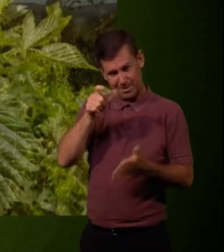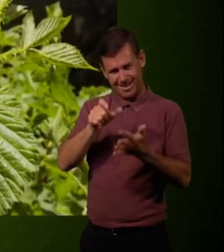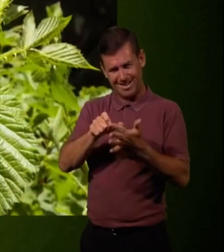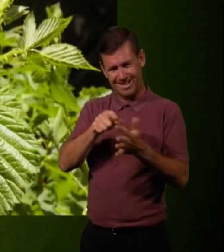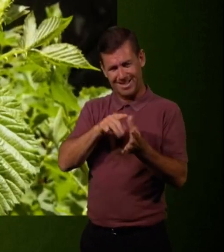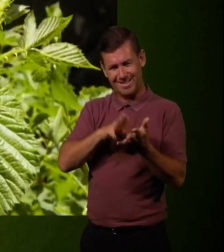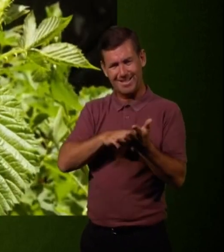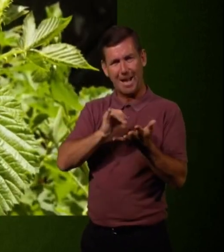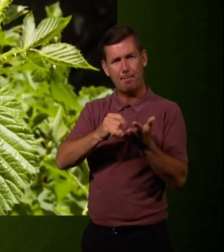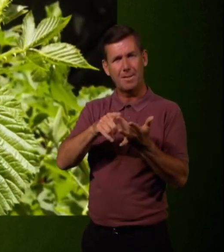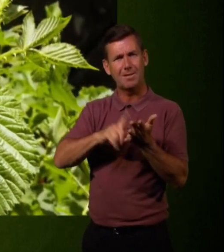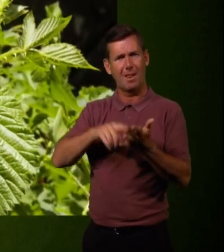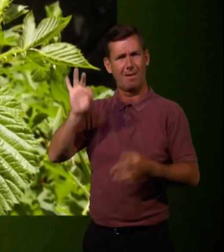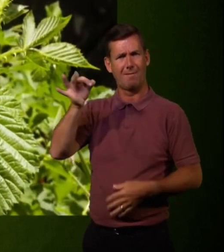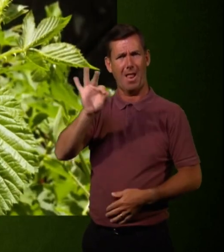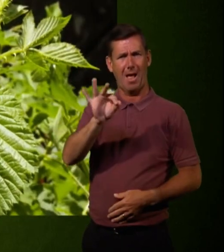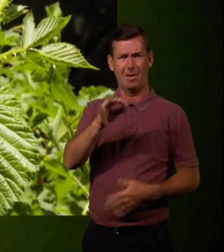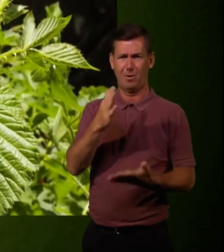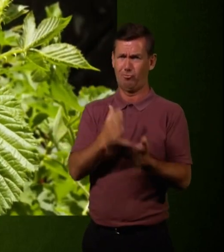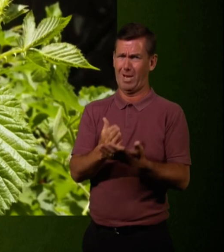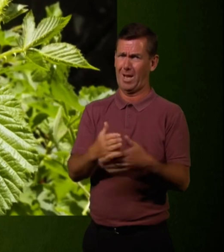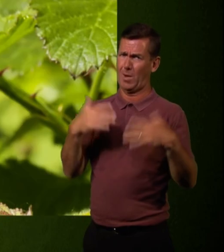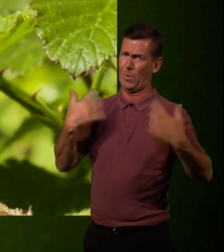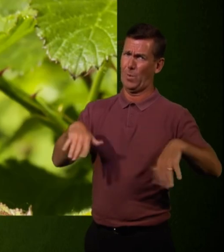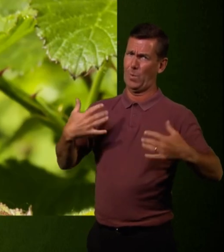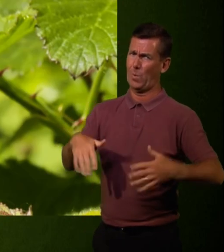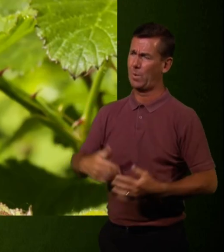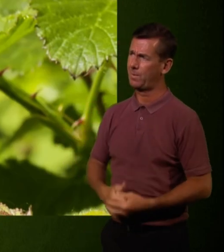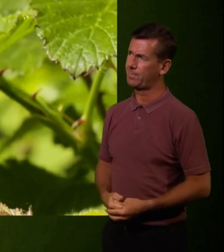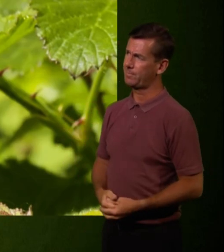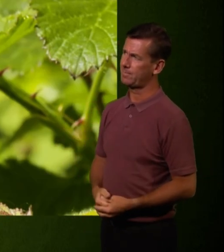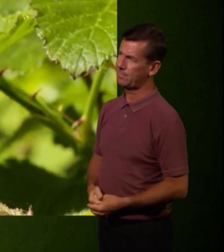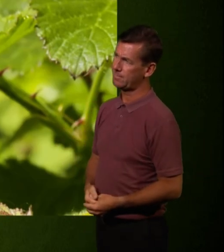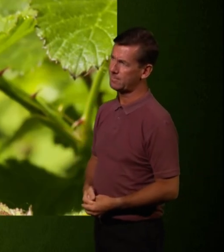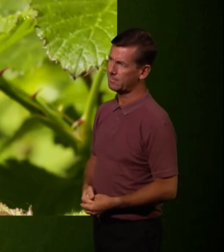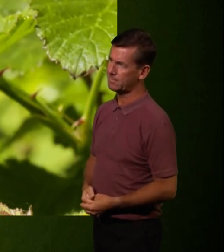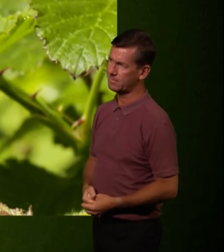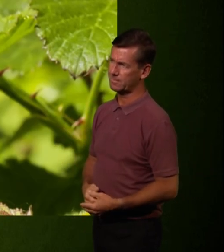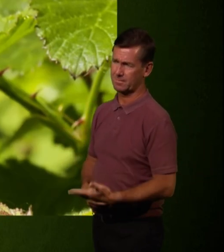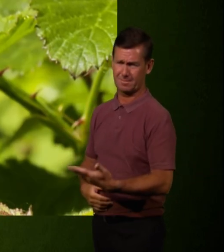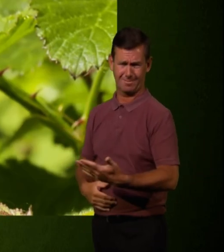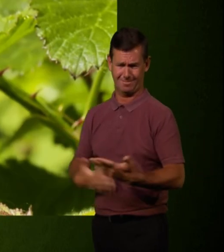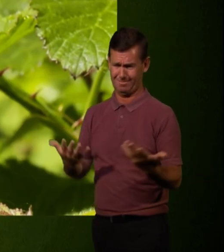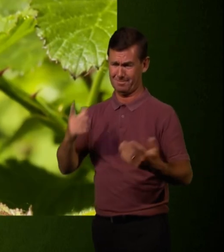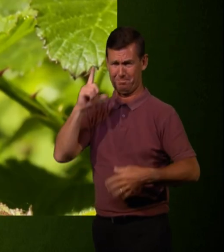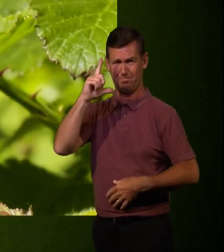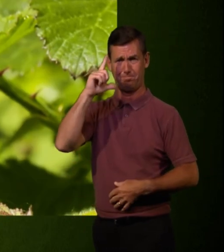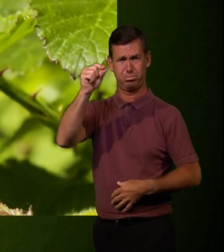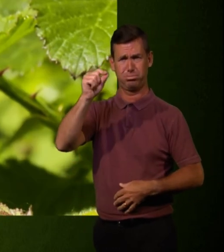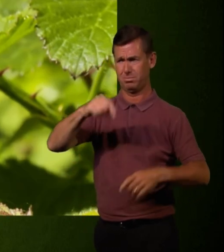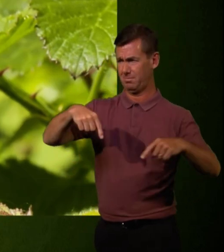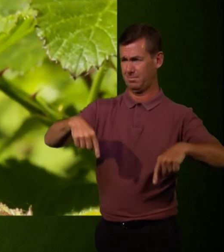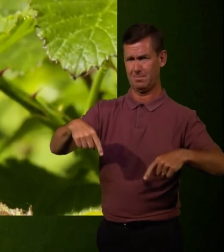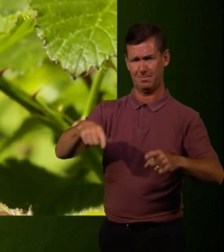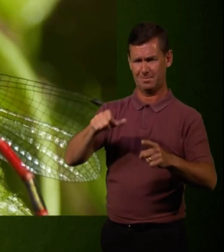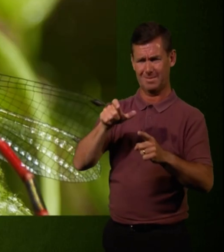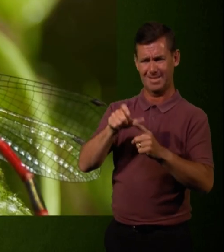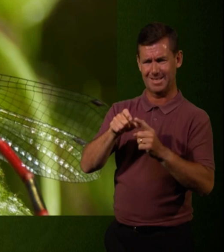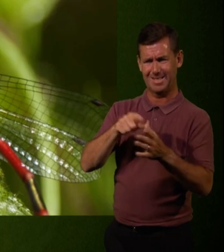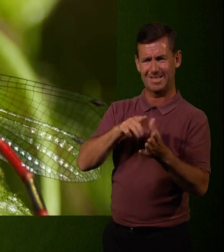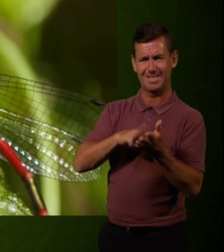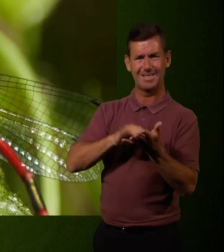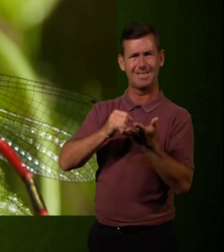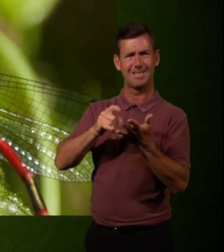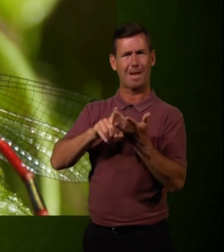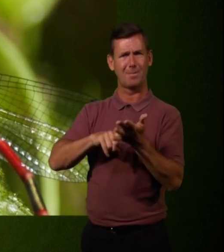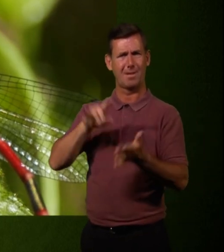dragonflies are some of the most amazing aerial predators in the whole animal kingdom. Around here the damselflies are doing really well. This is a